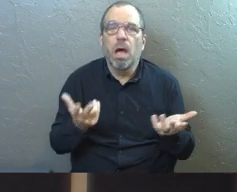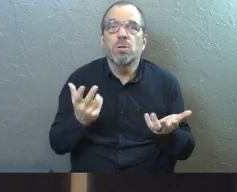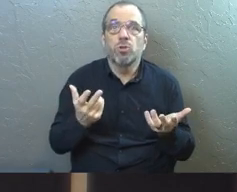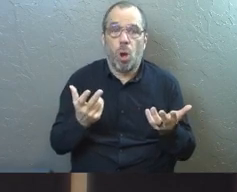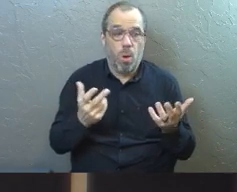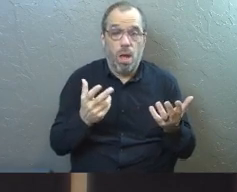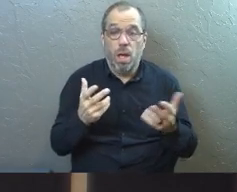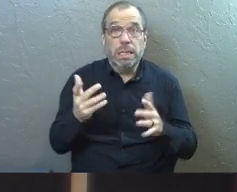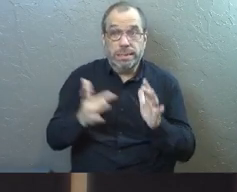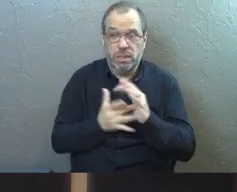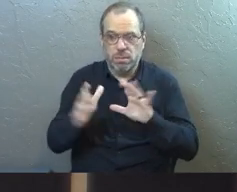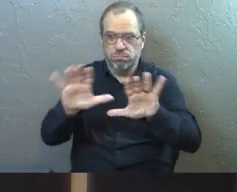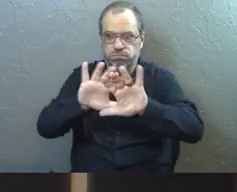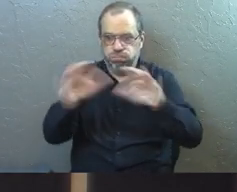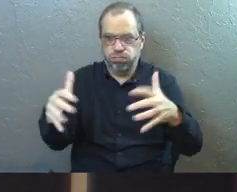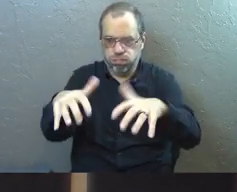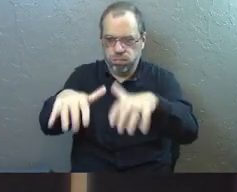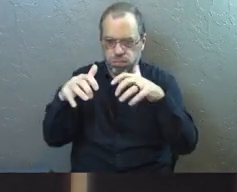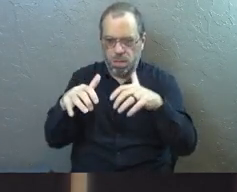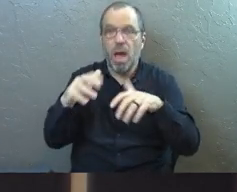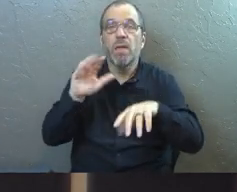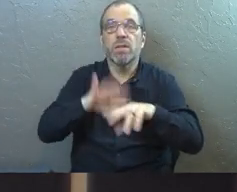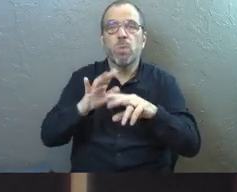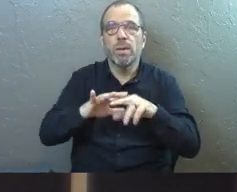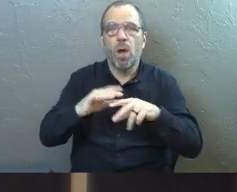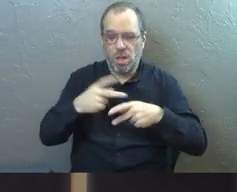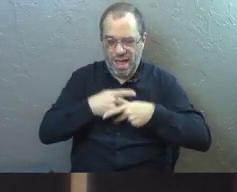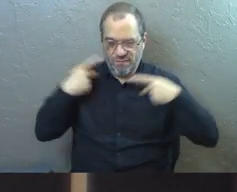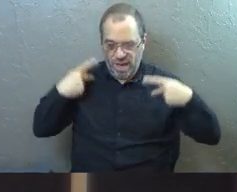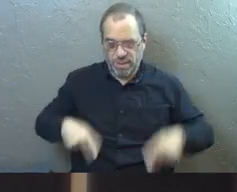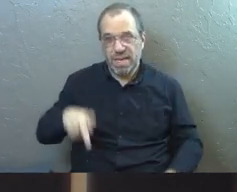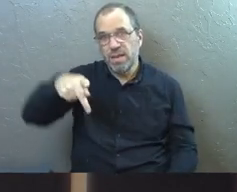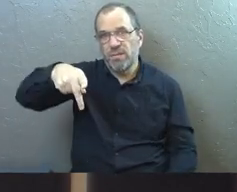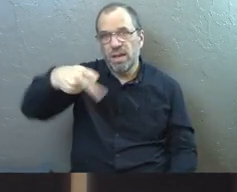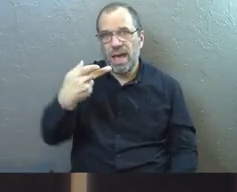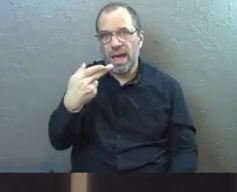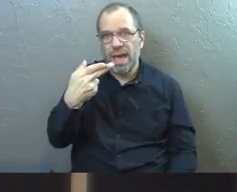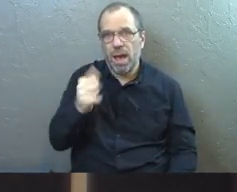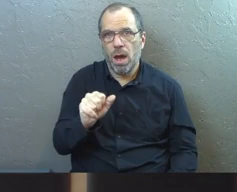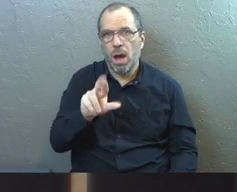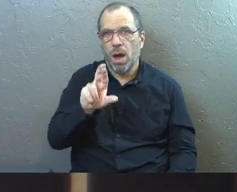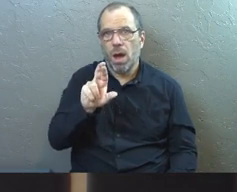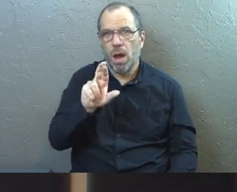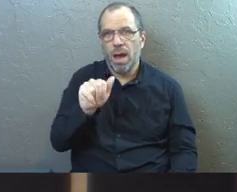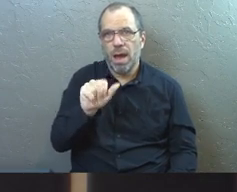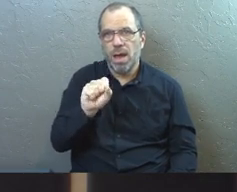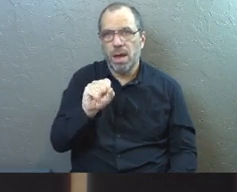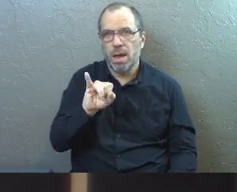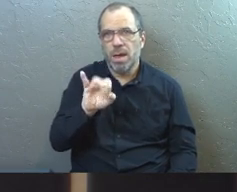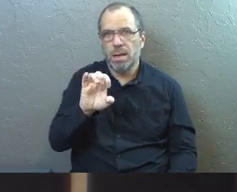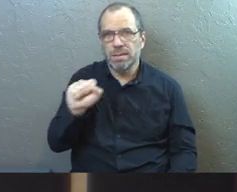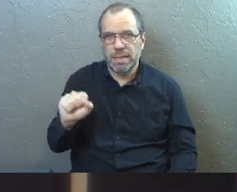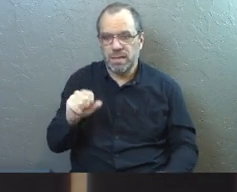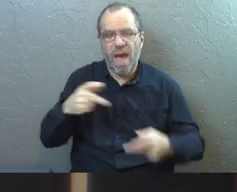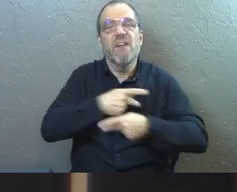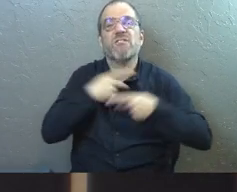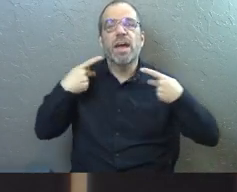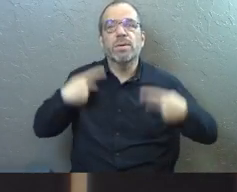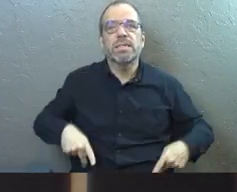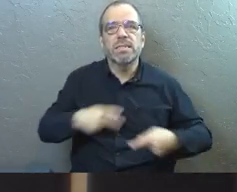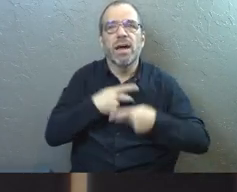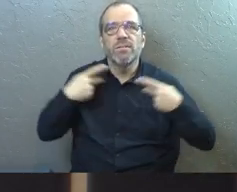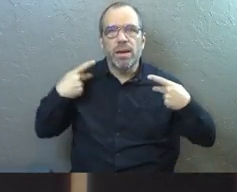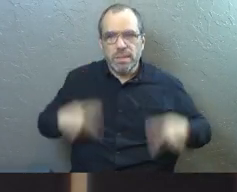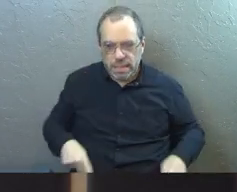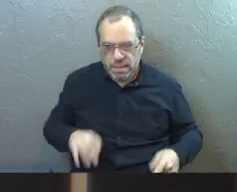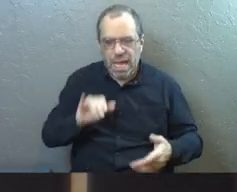in the group of people that Jesus is talking to, there's Pharisees and they don't like that Jesus says this and they get very upset with him when he says that he